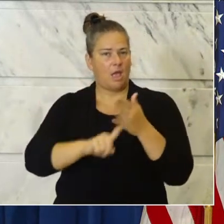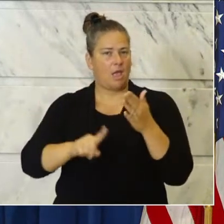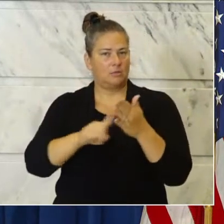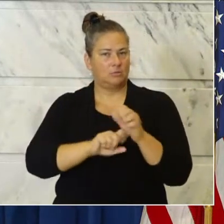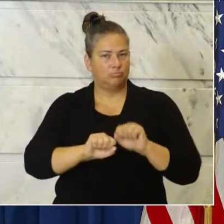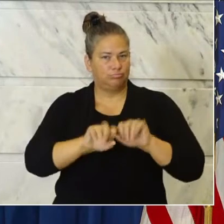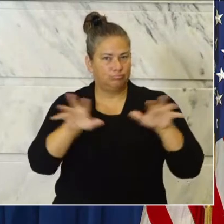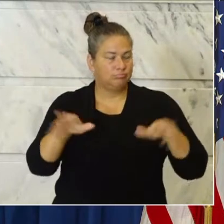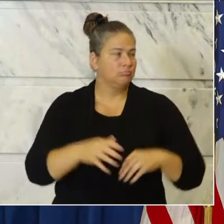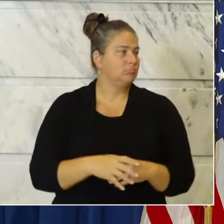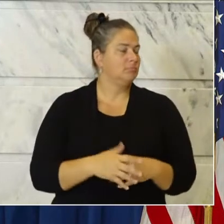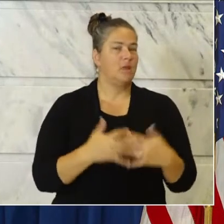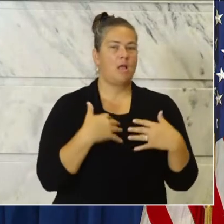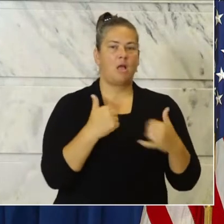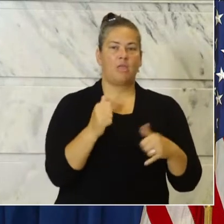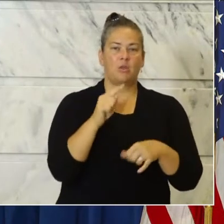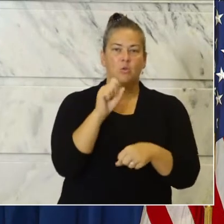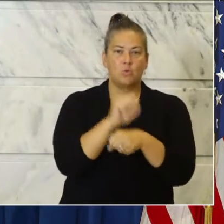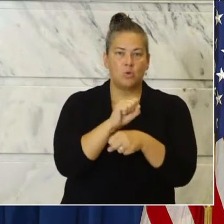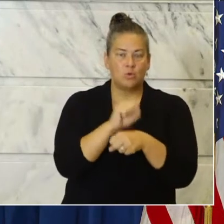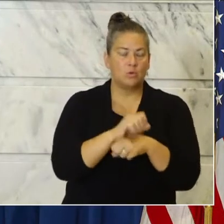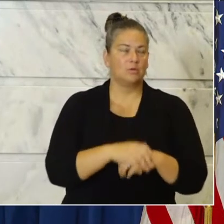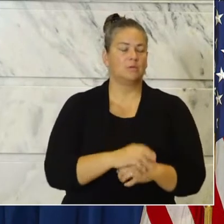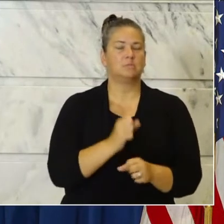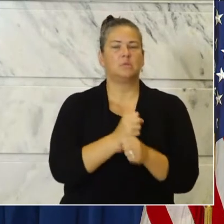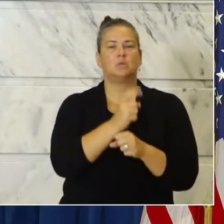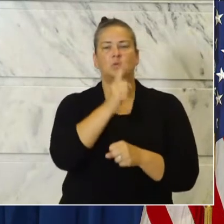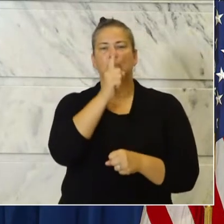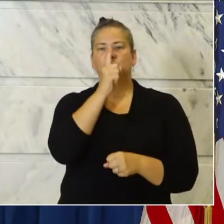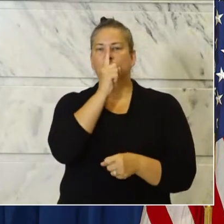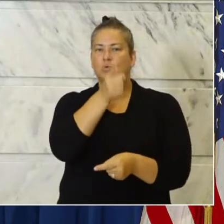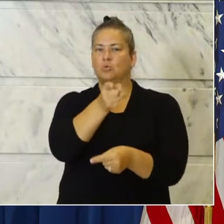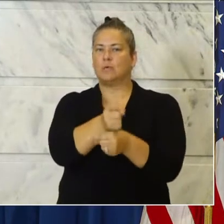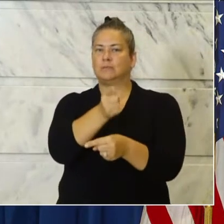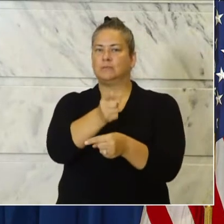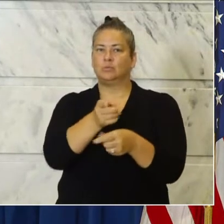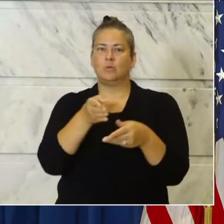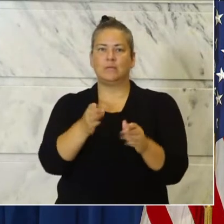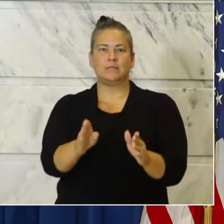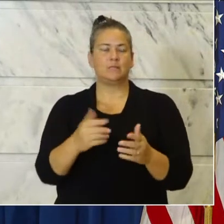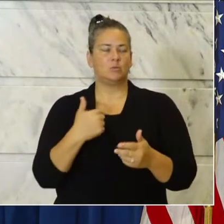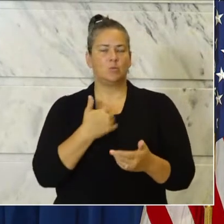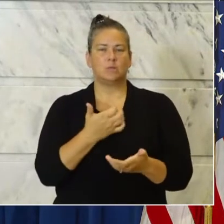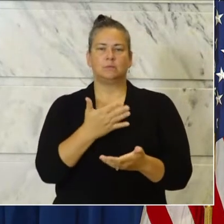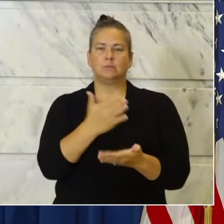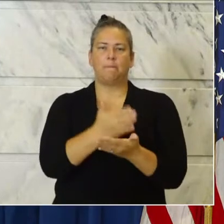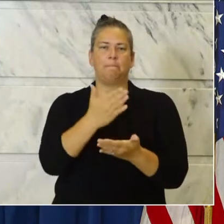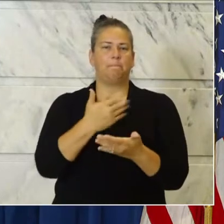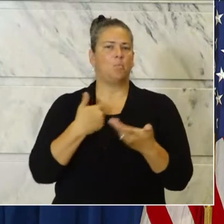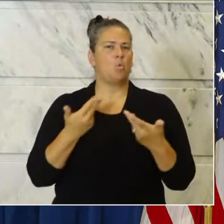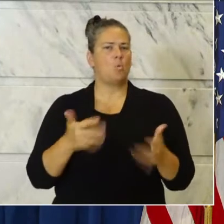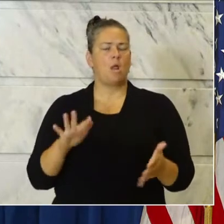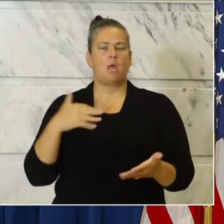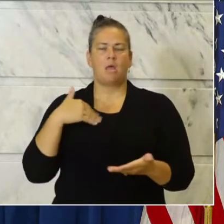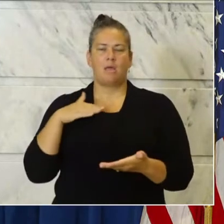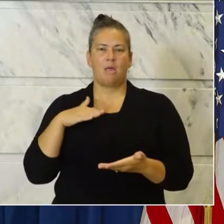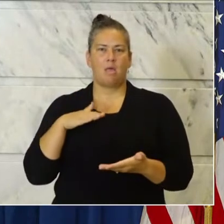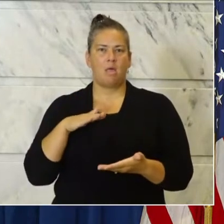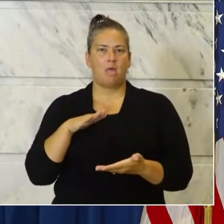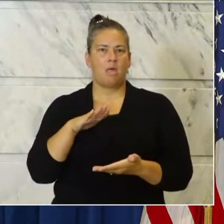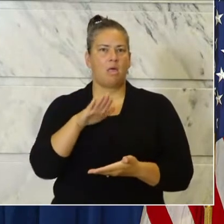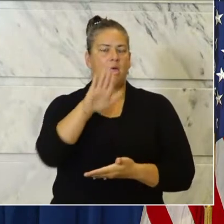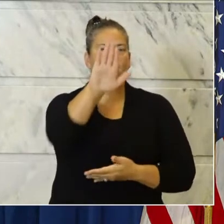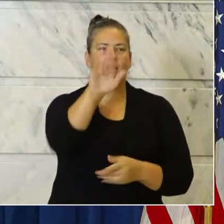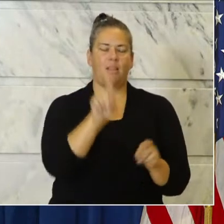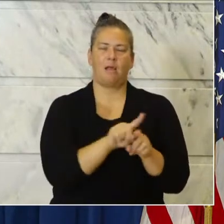to make sure we get this right to stop it where it is and to make sure we don't go through the devastation